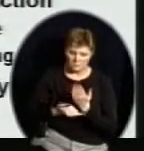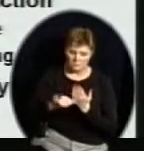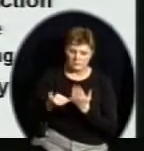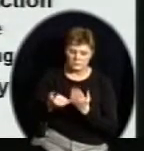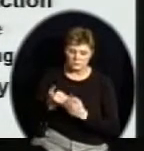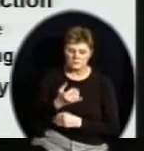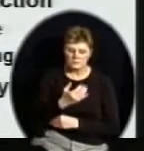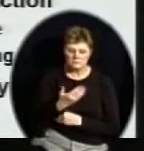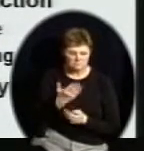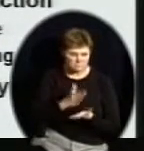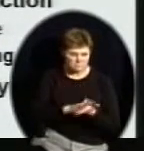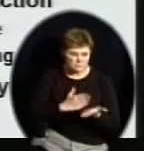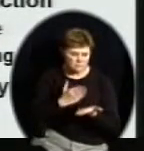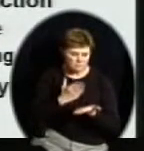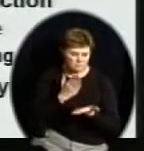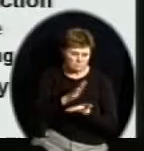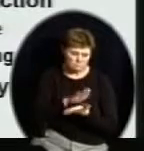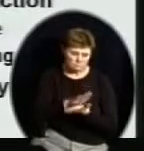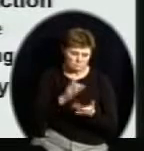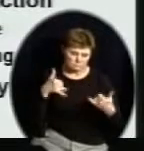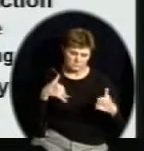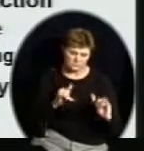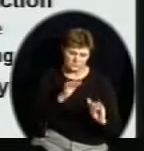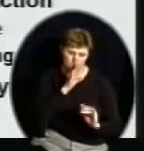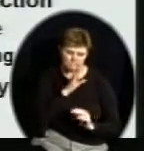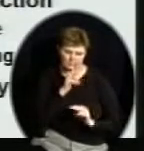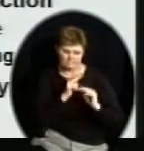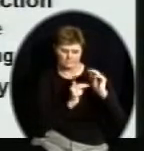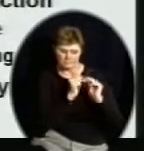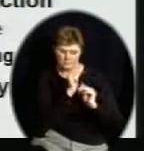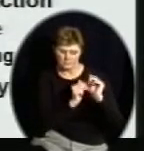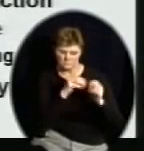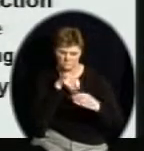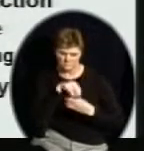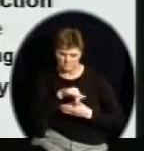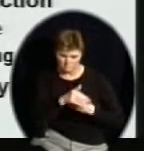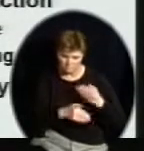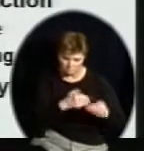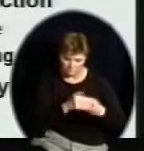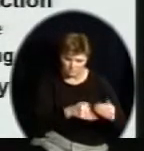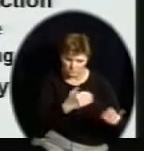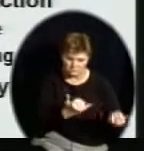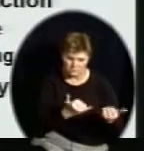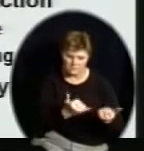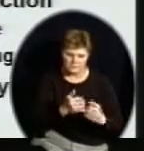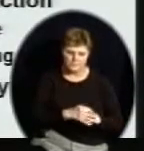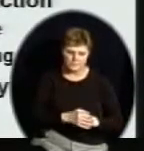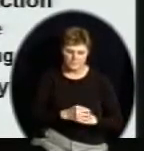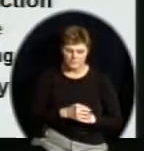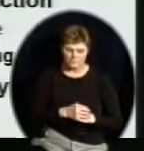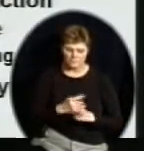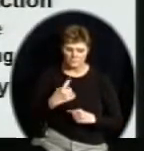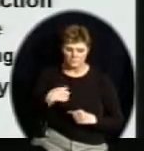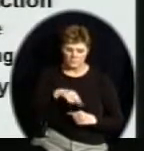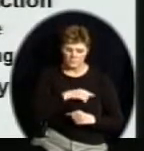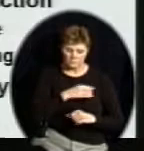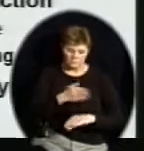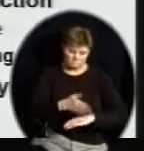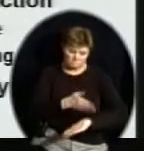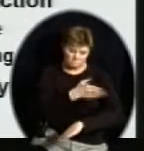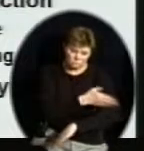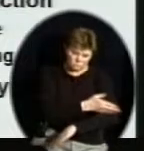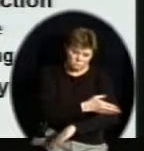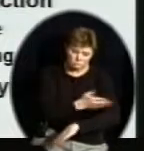And in fact, I love this last name, we've touched nearly every building through the service center and our maintenance and our improvements in those